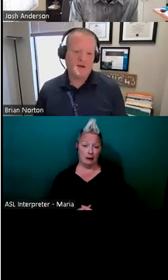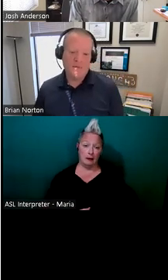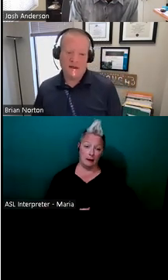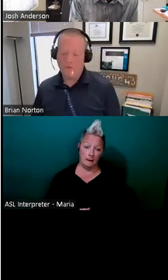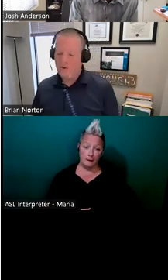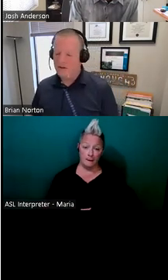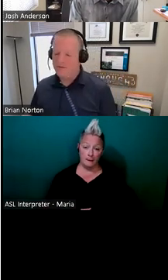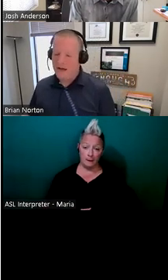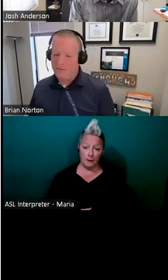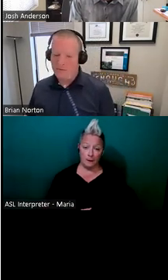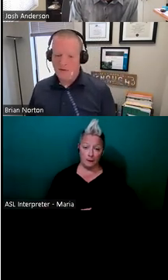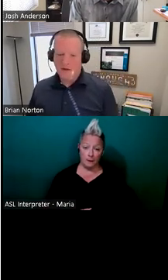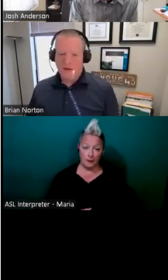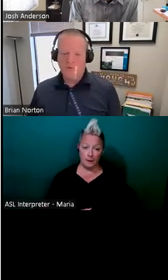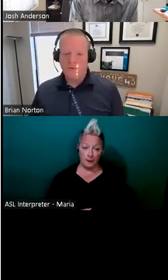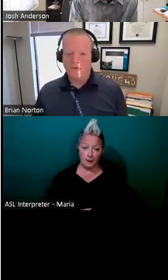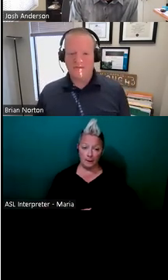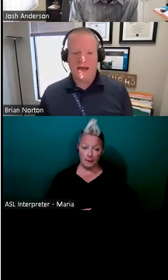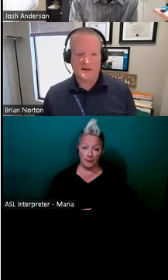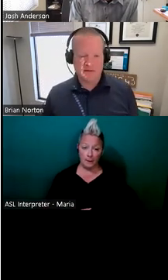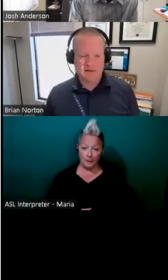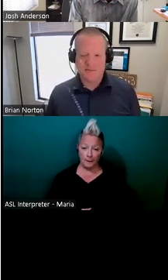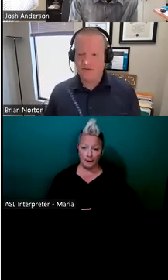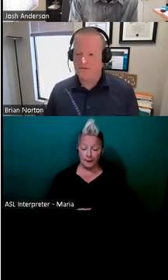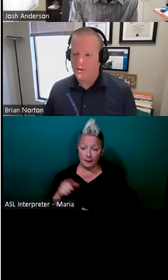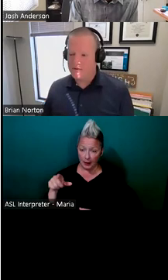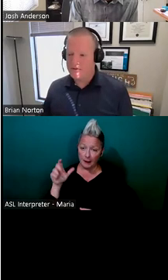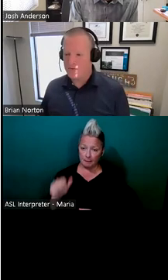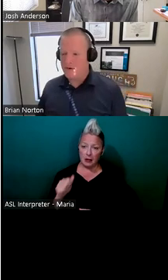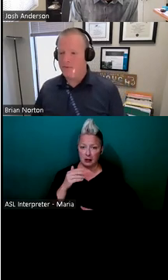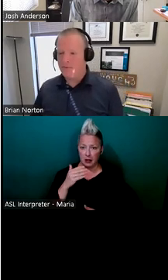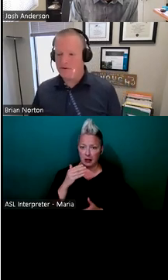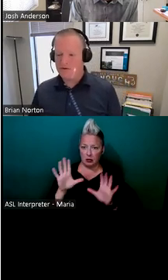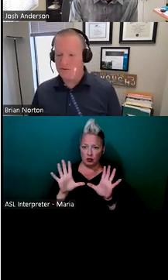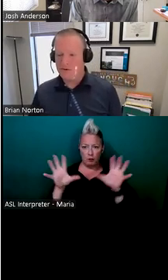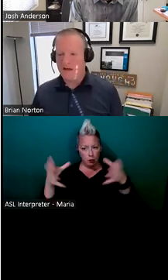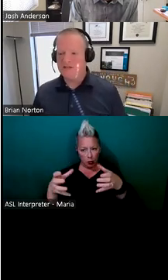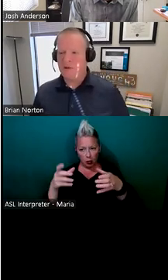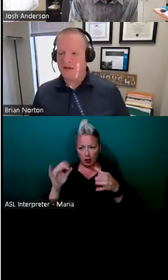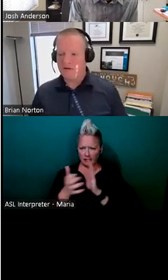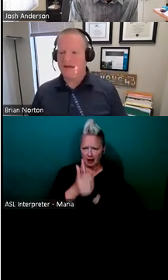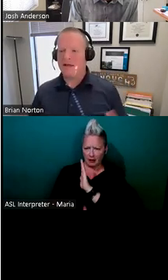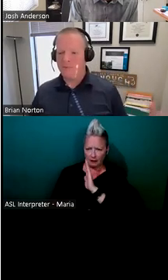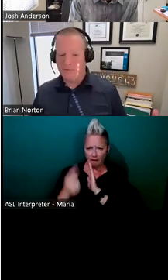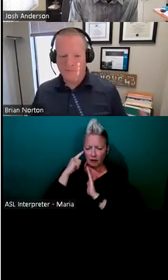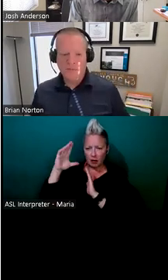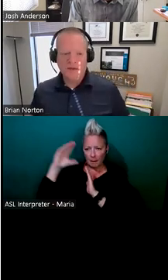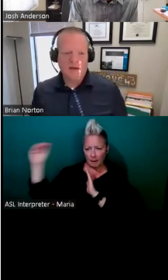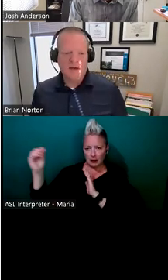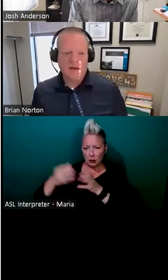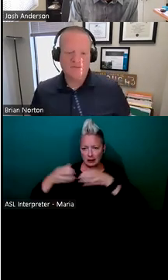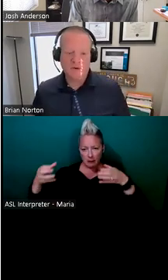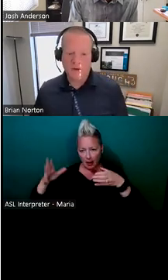that could make a really viable pool of talent, um, for the folks who are employers to expand their talent pool,